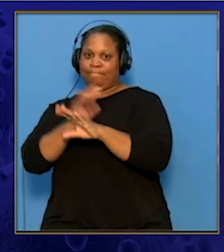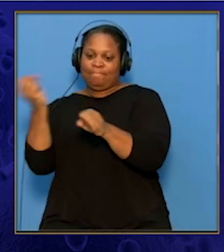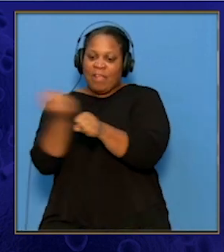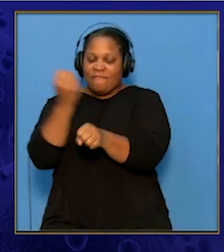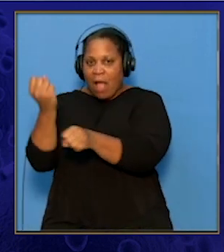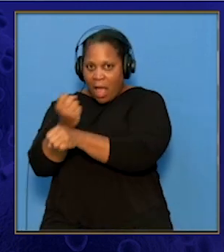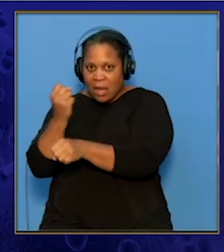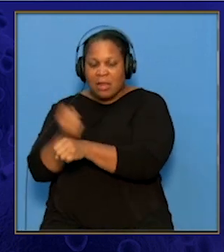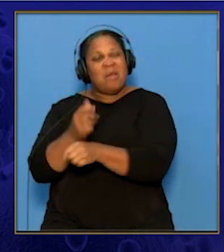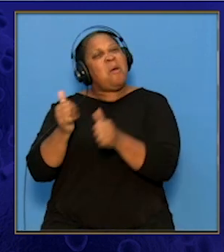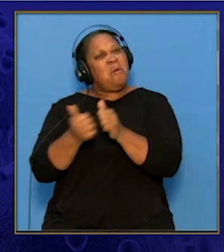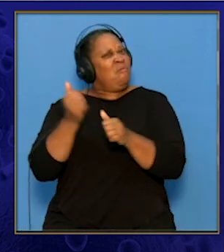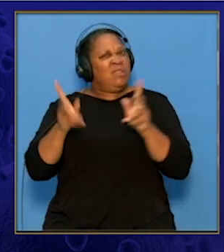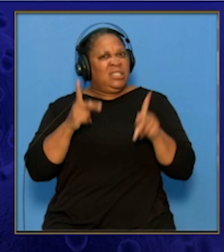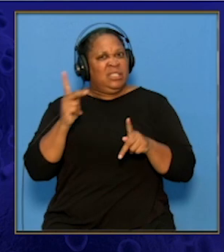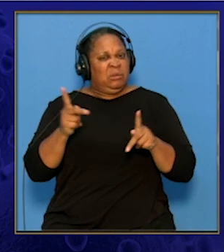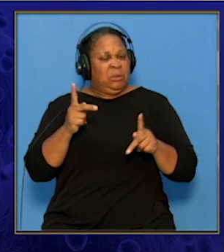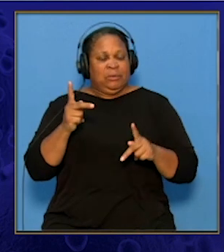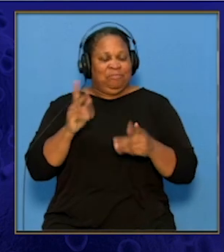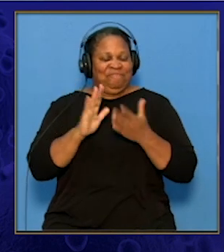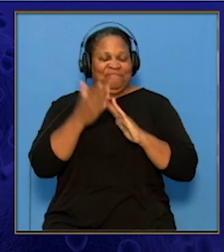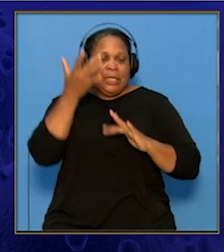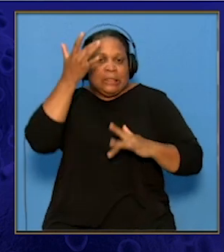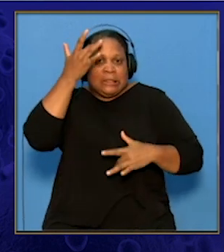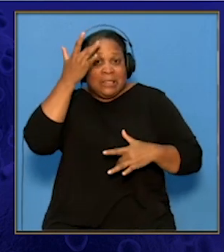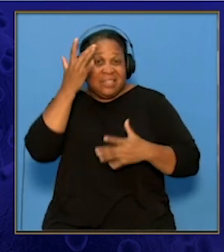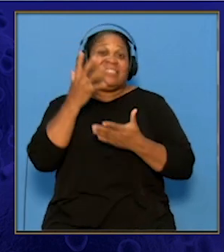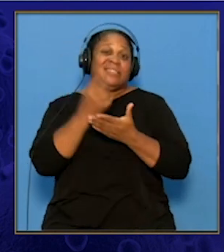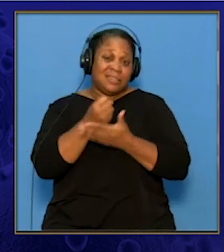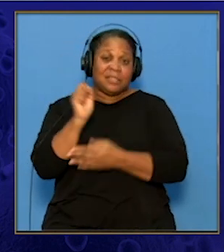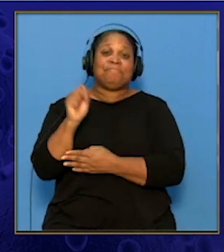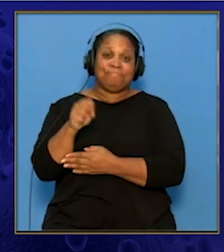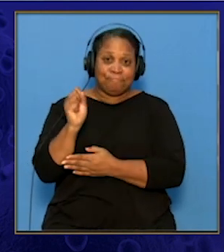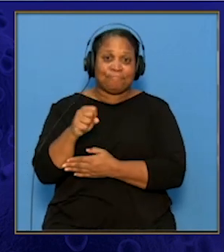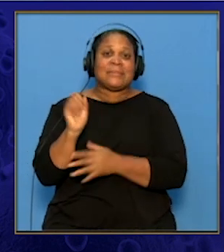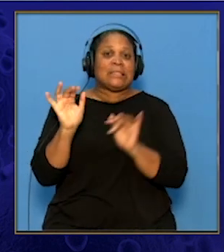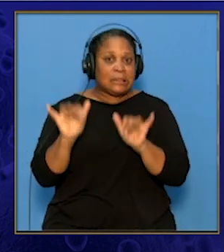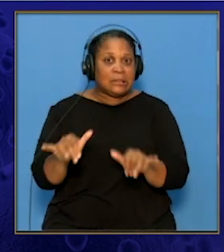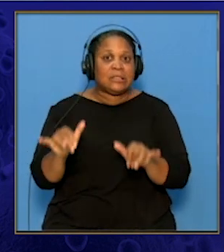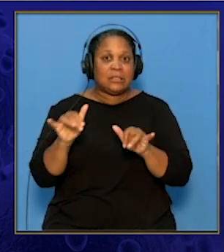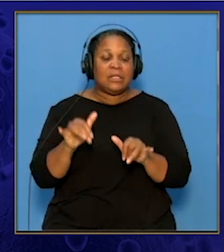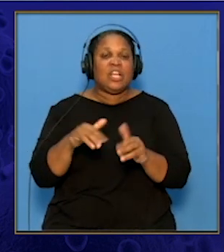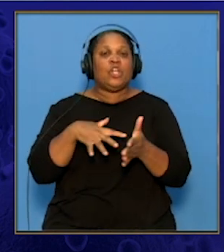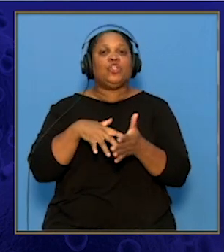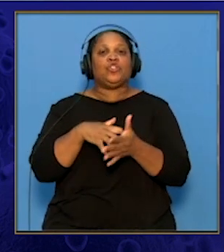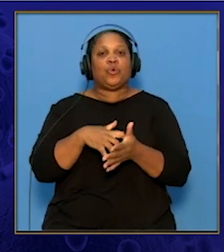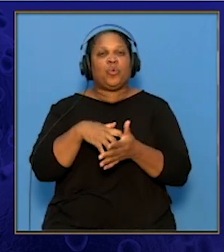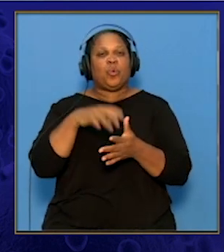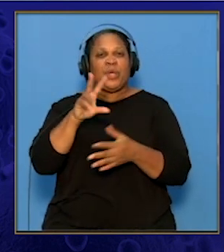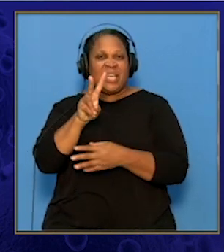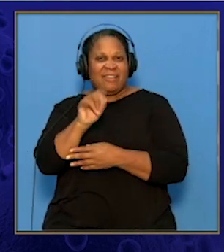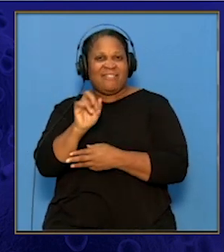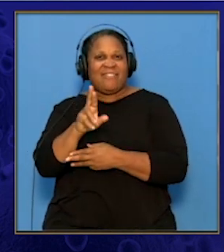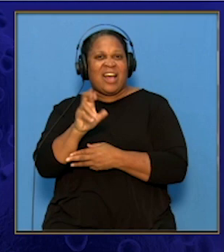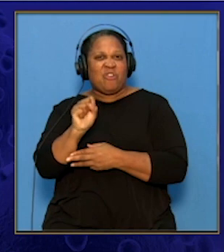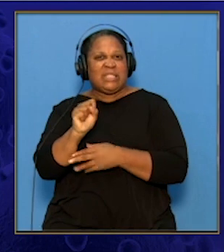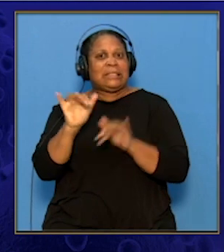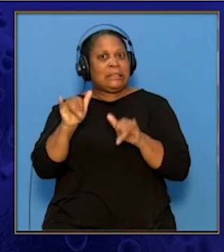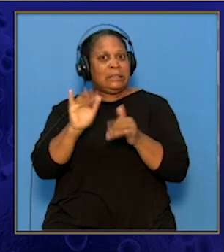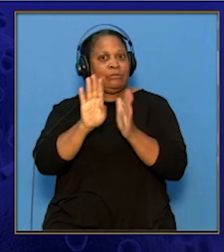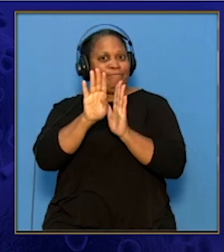Although most people do not get sick, some still do, as the weakened virus can still cause disease.